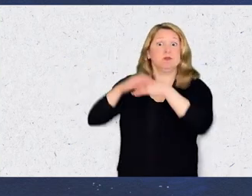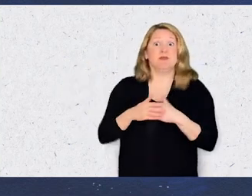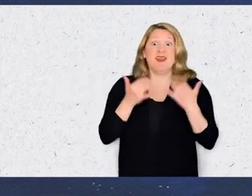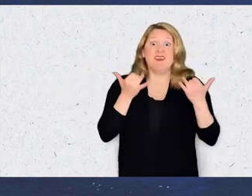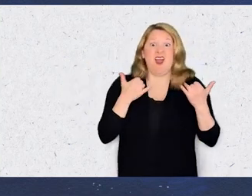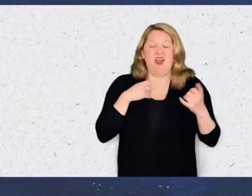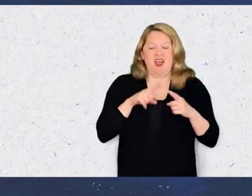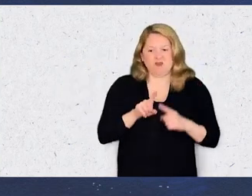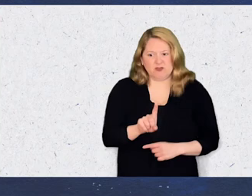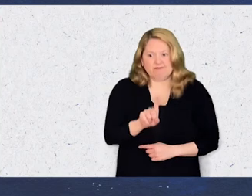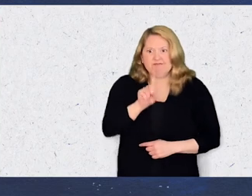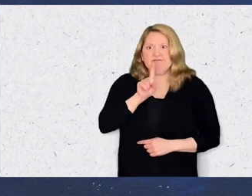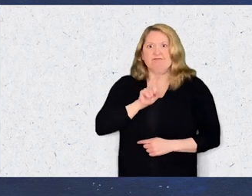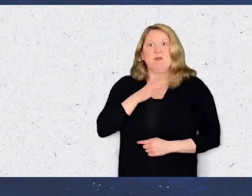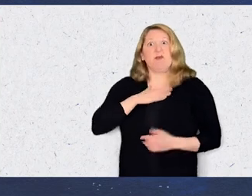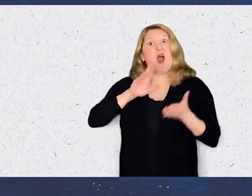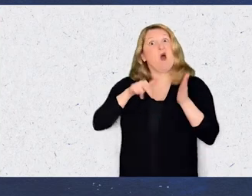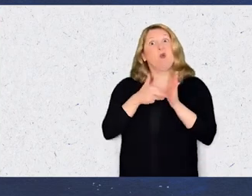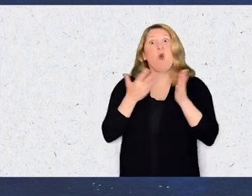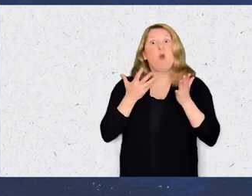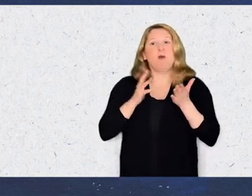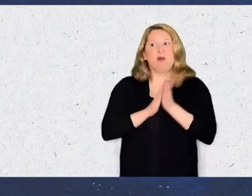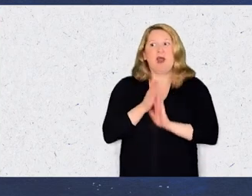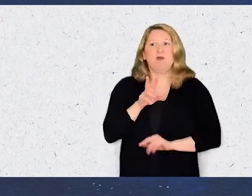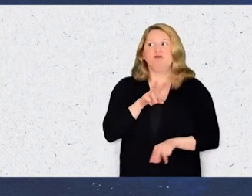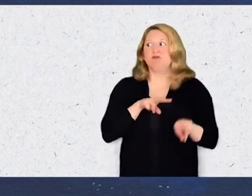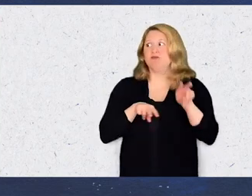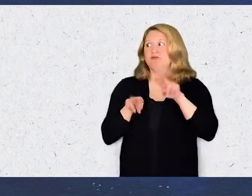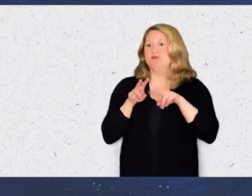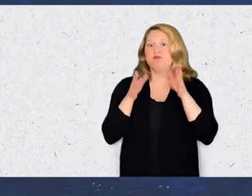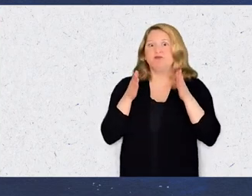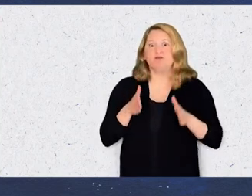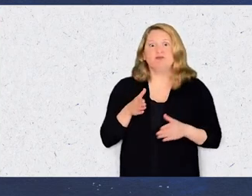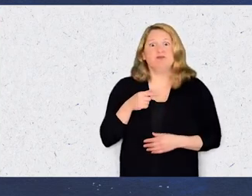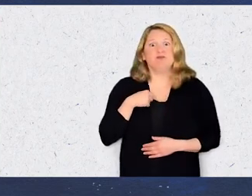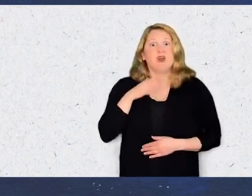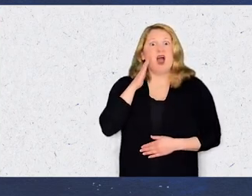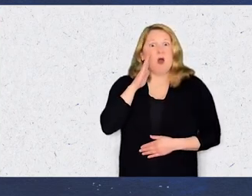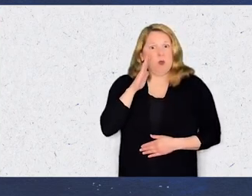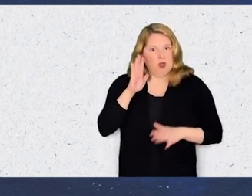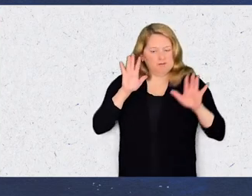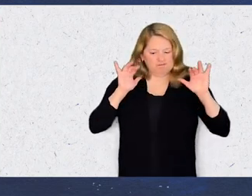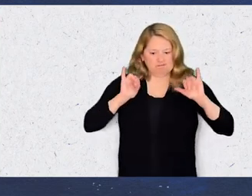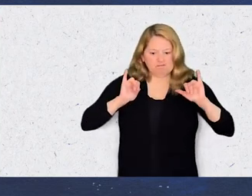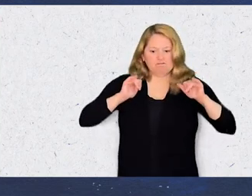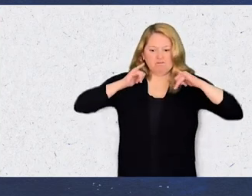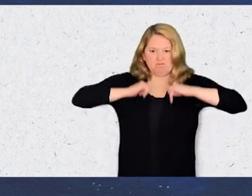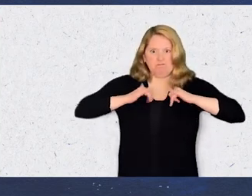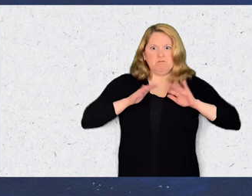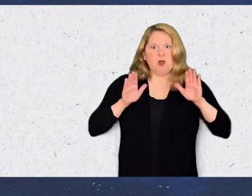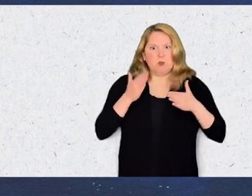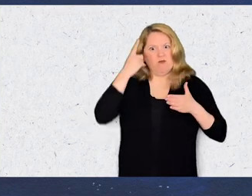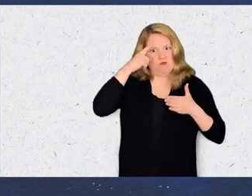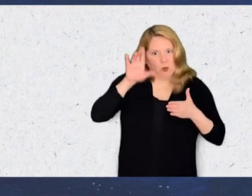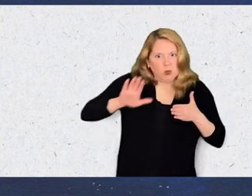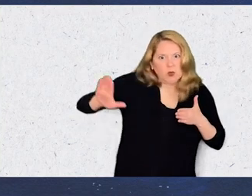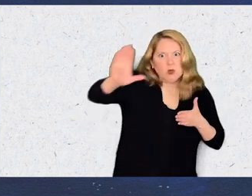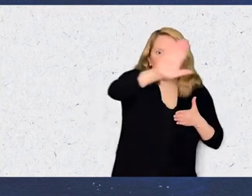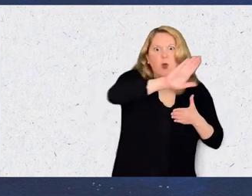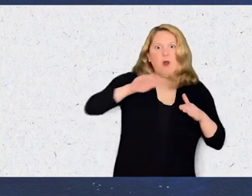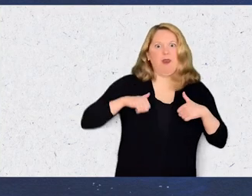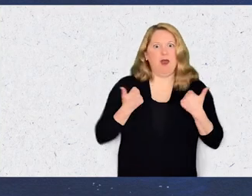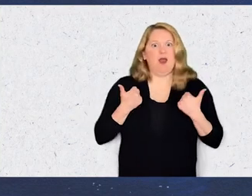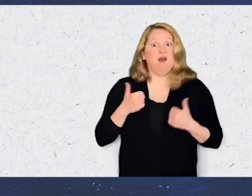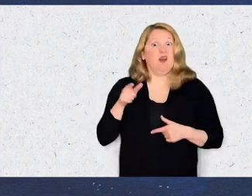So now, I must step back into my role as the observer. I will chronicle your fully lived lives at my expense